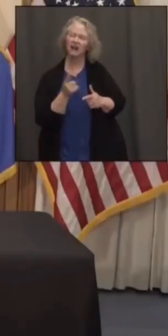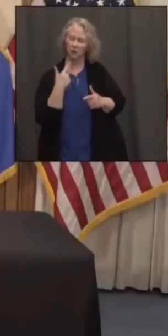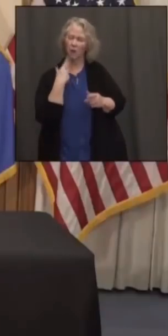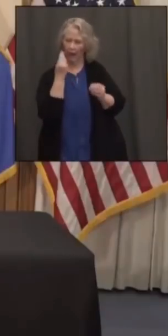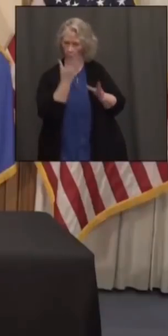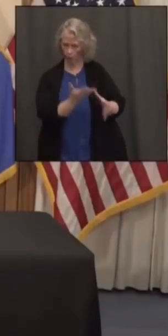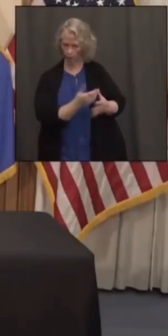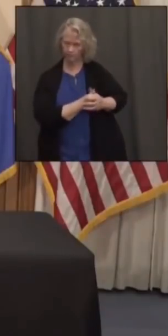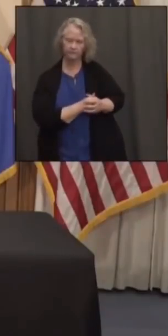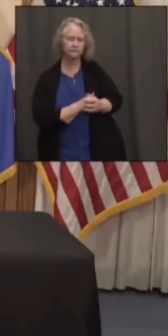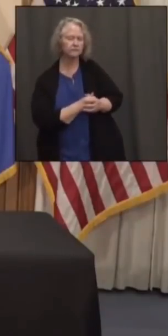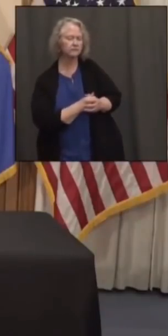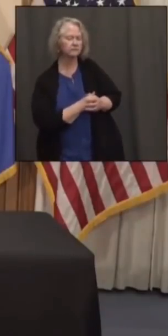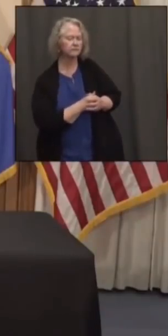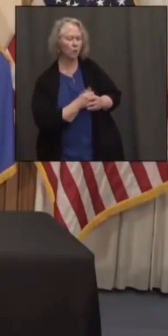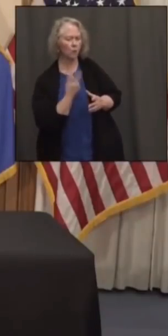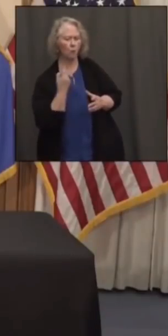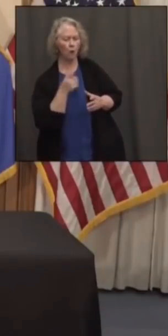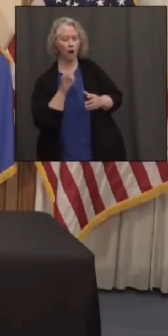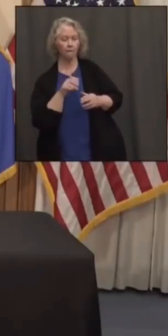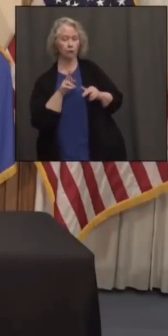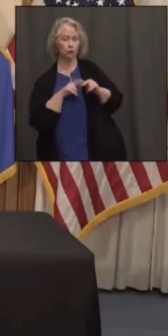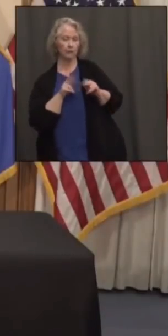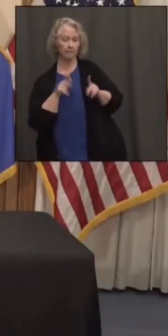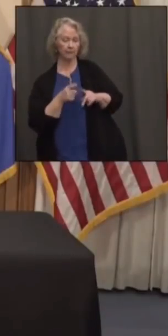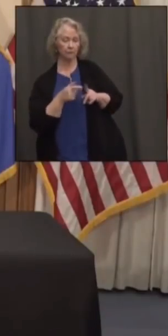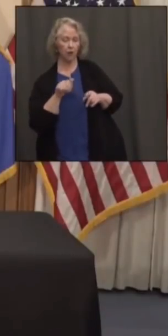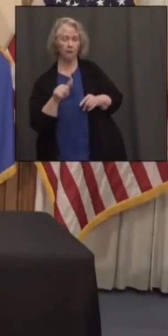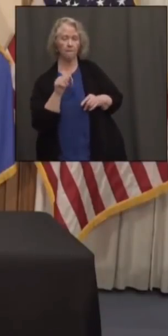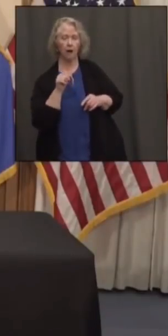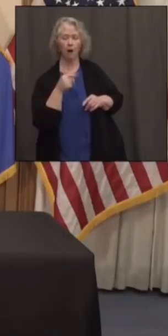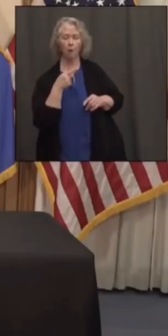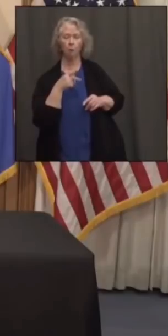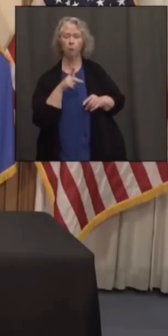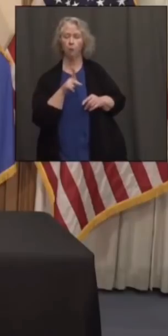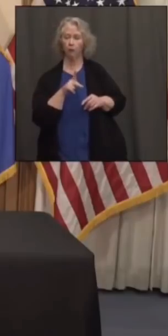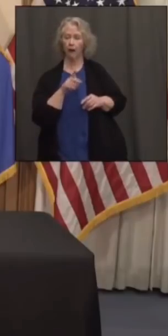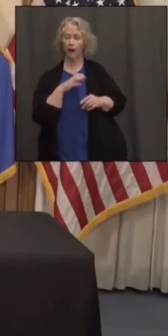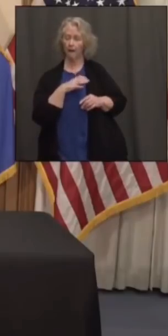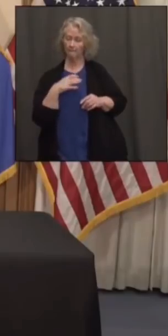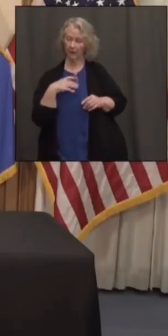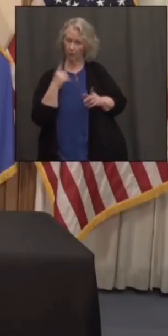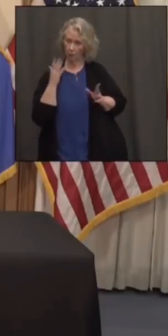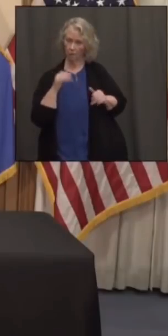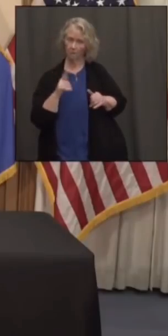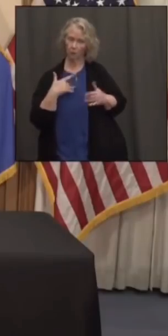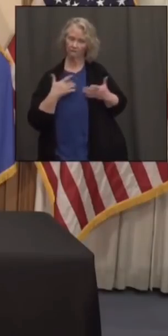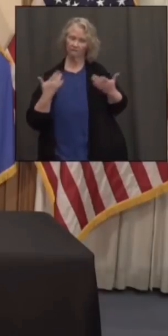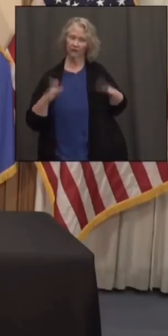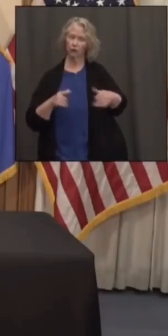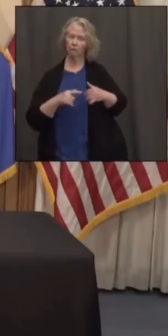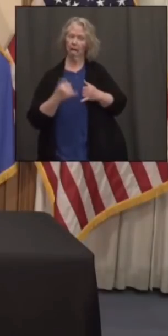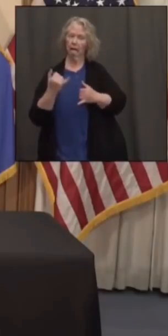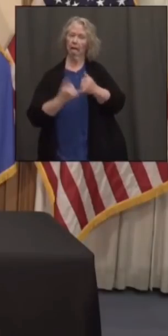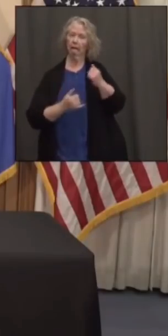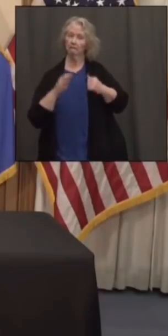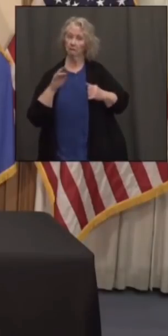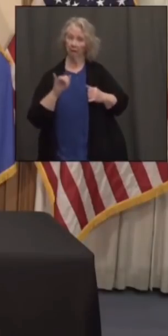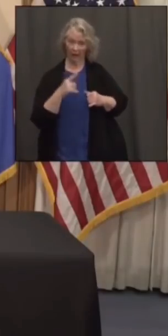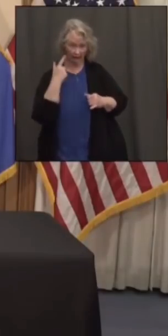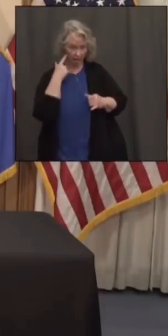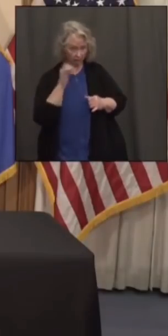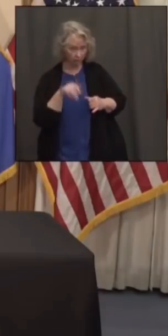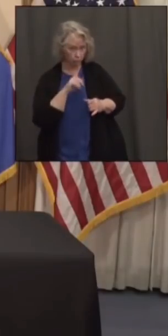One of the appropriations chairs yesterday said she was shooting, hoping to have it wrapped up by the end of May. Do you think that's plausible?